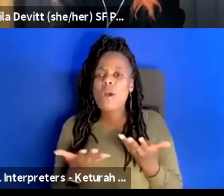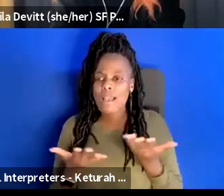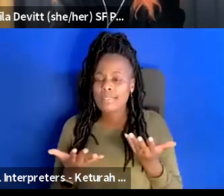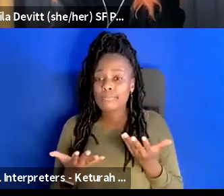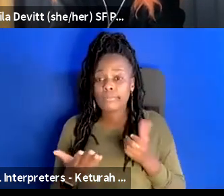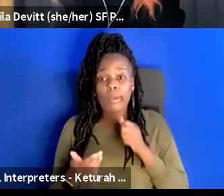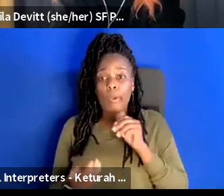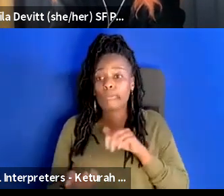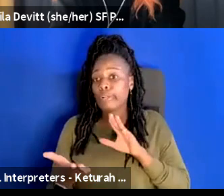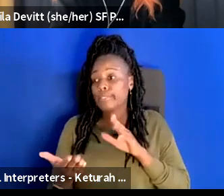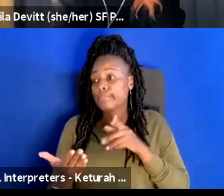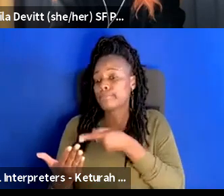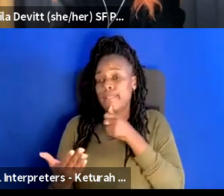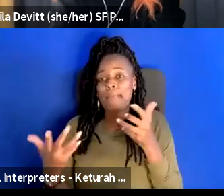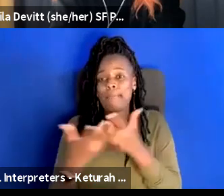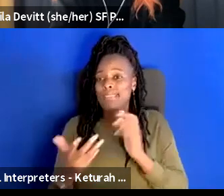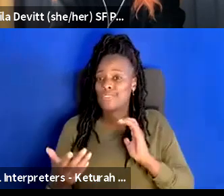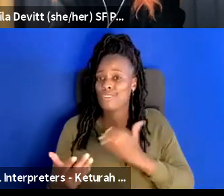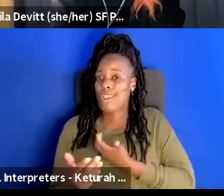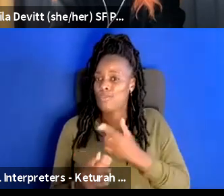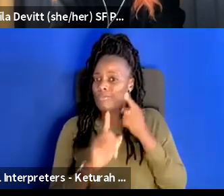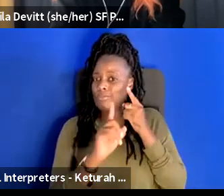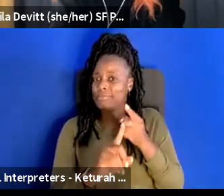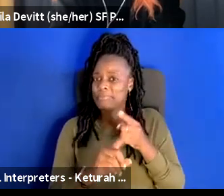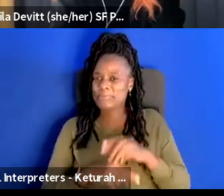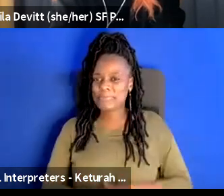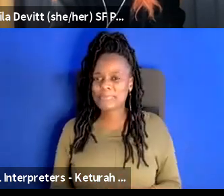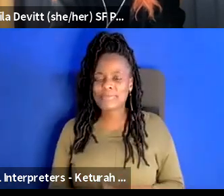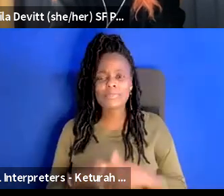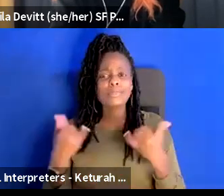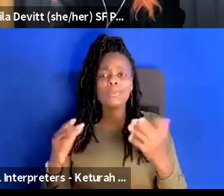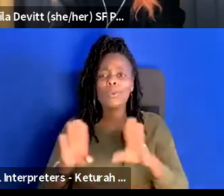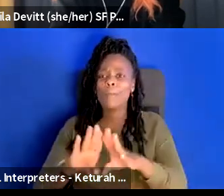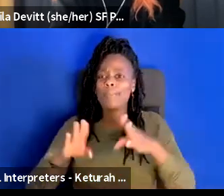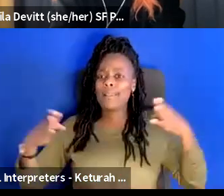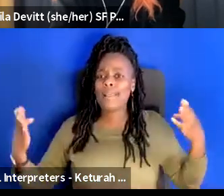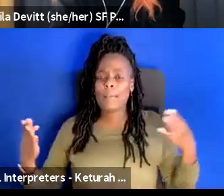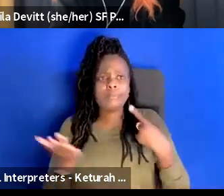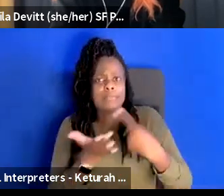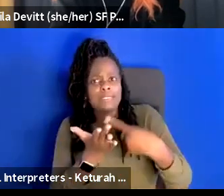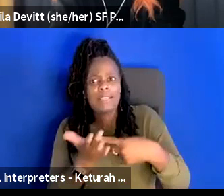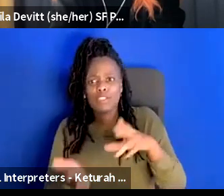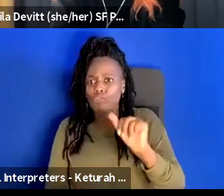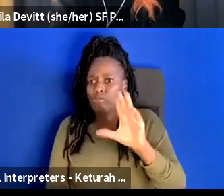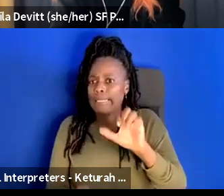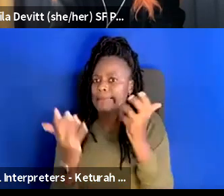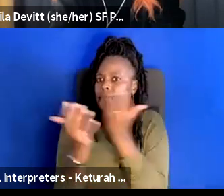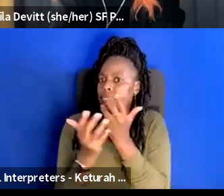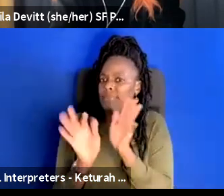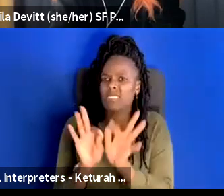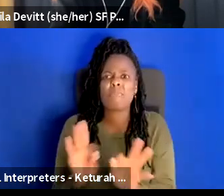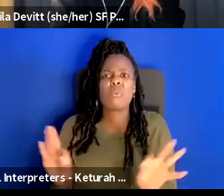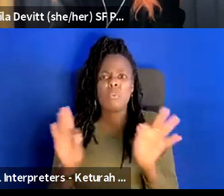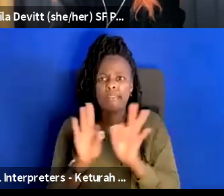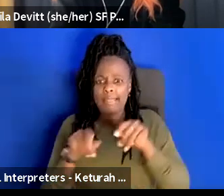concern um i also want to open this up we are talking about race so much um and i think it's important we are in this is the moment where